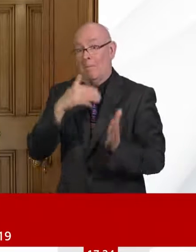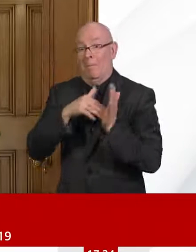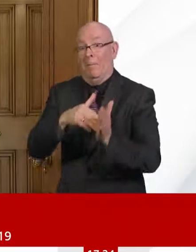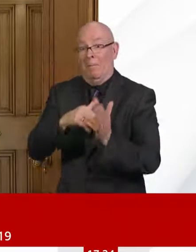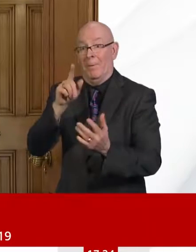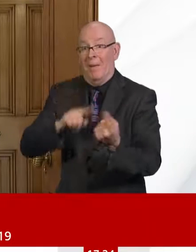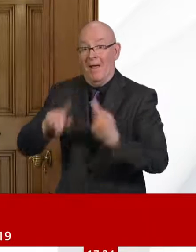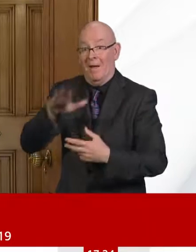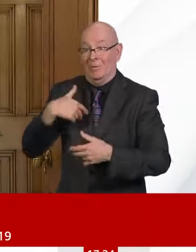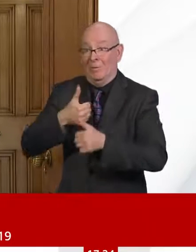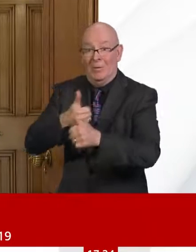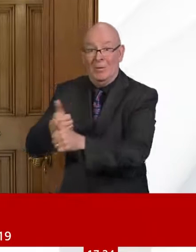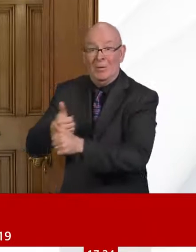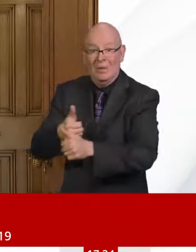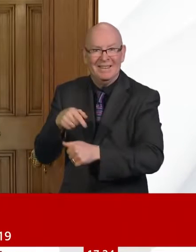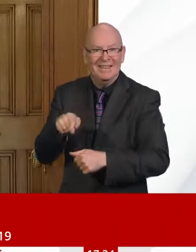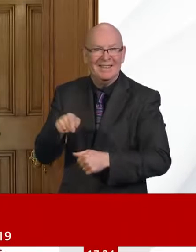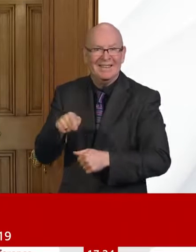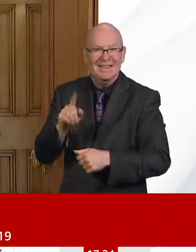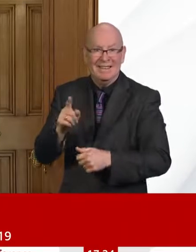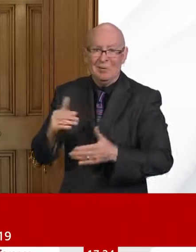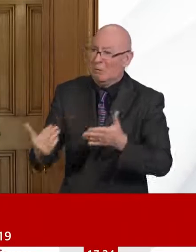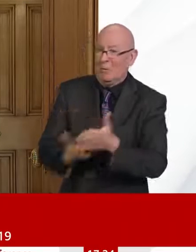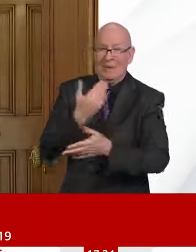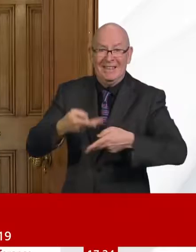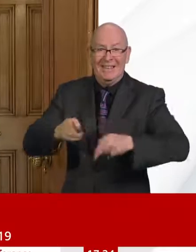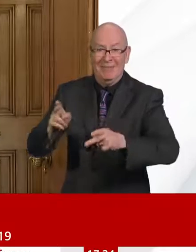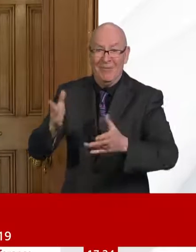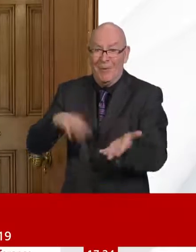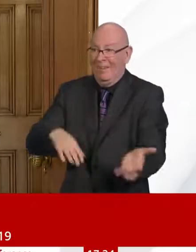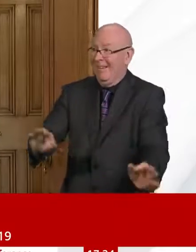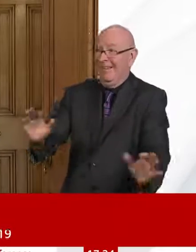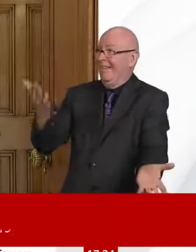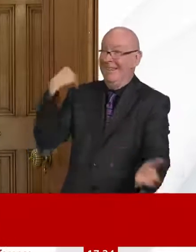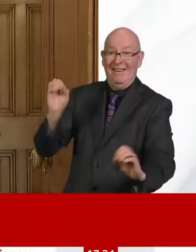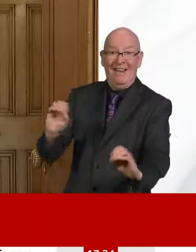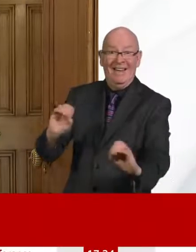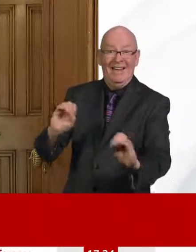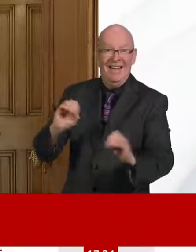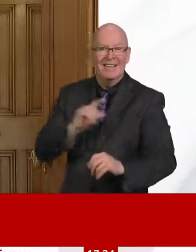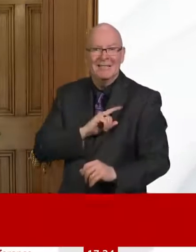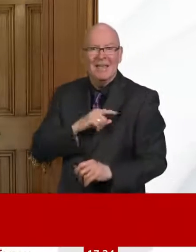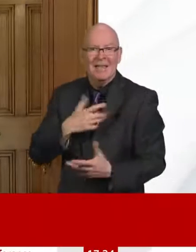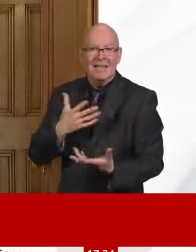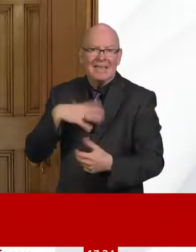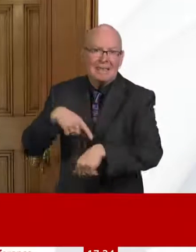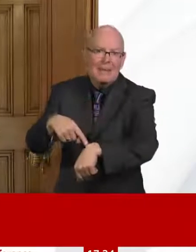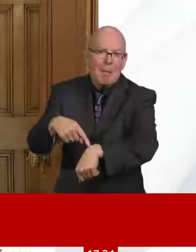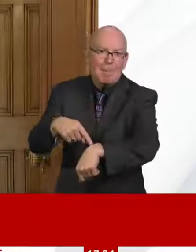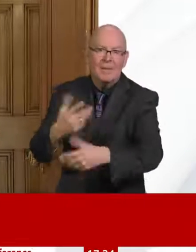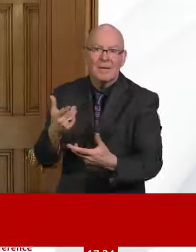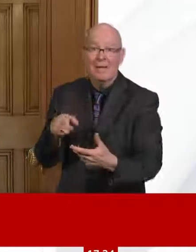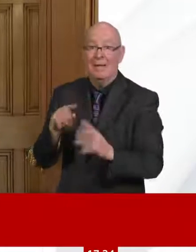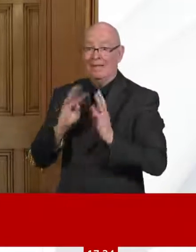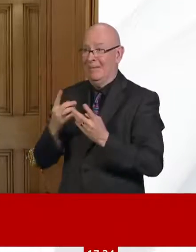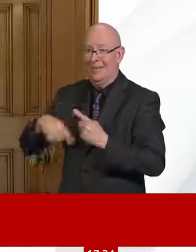intention. I think where we are at the moment is we are on track to deliver that. The system is built, we're in the process of testing that with small